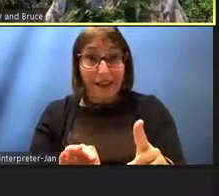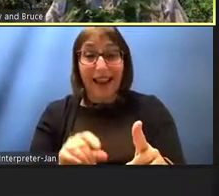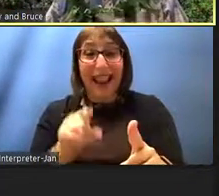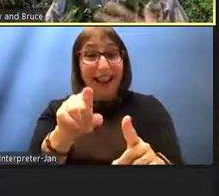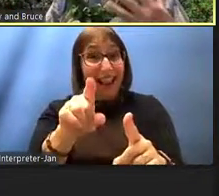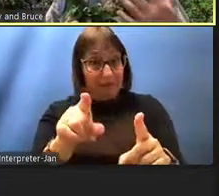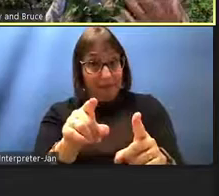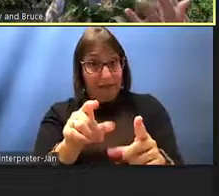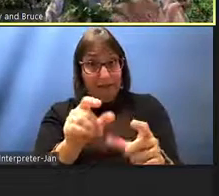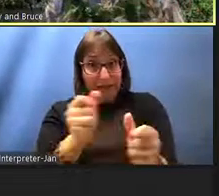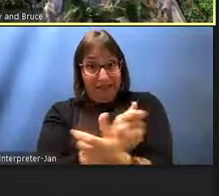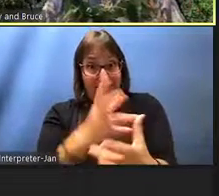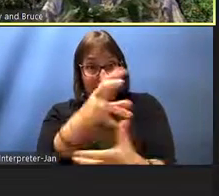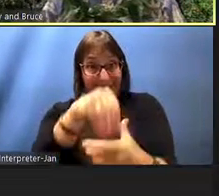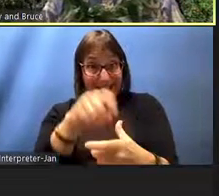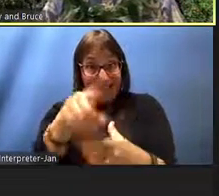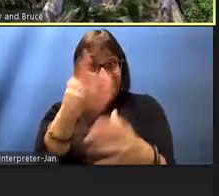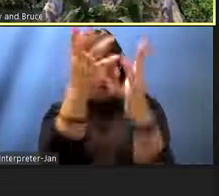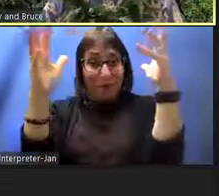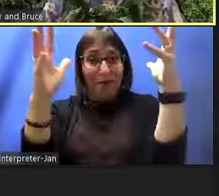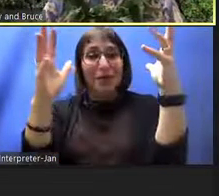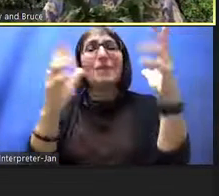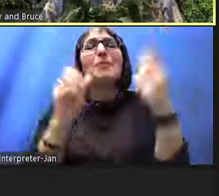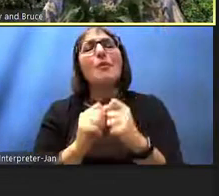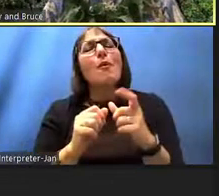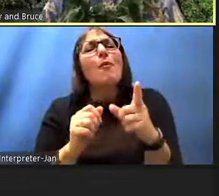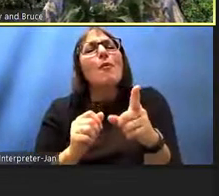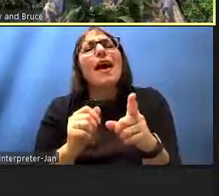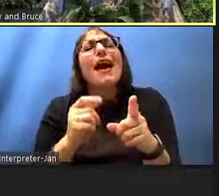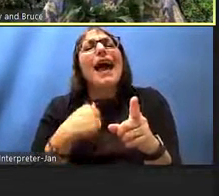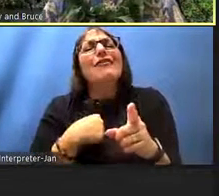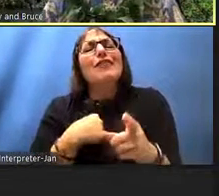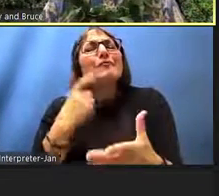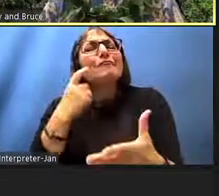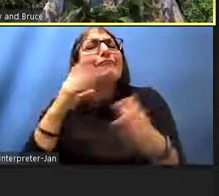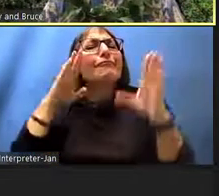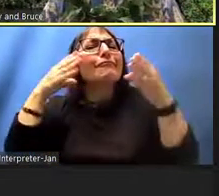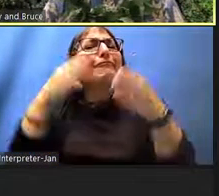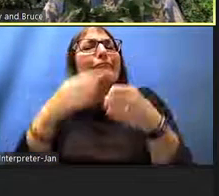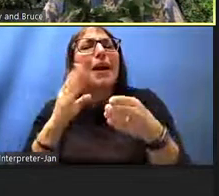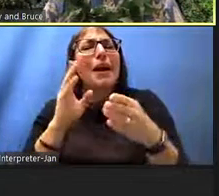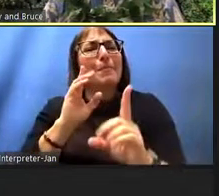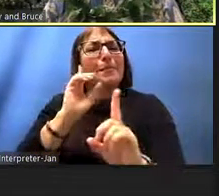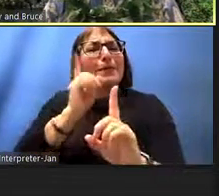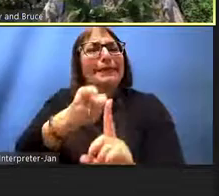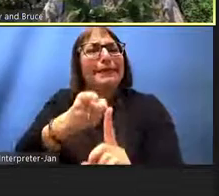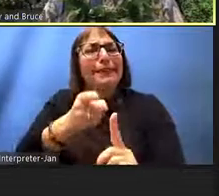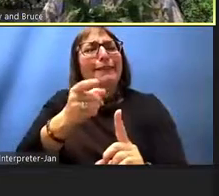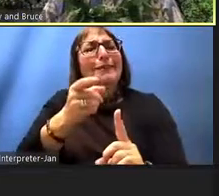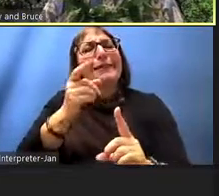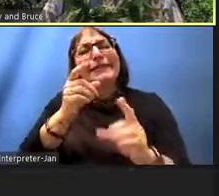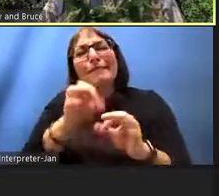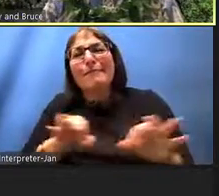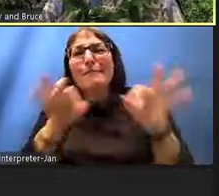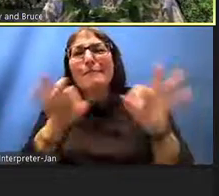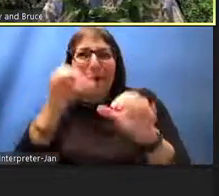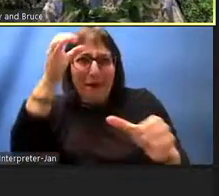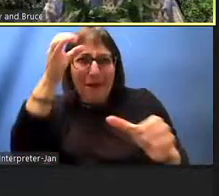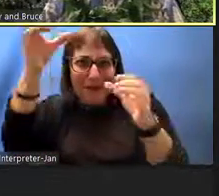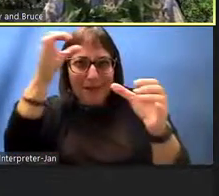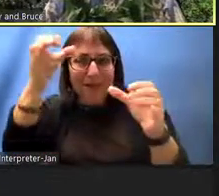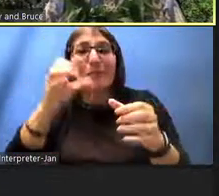here but we're picking up key concepts that relate to this theme of